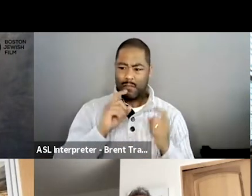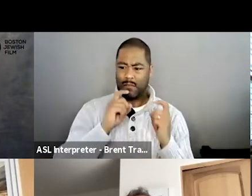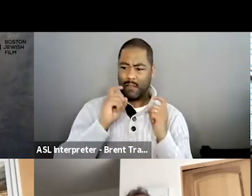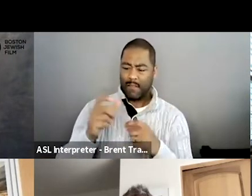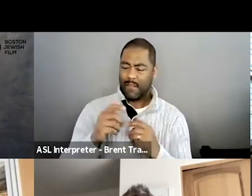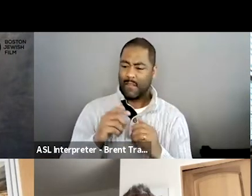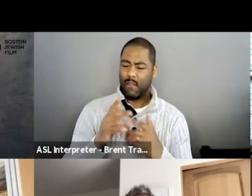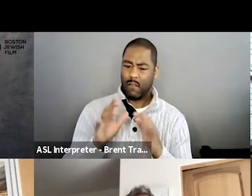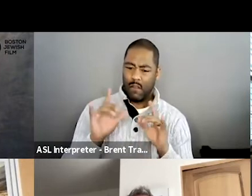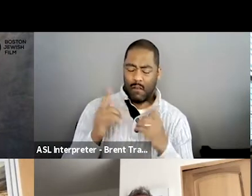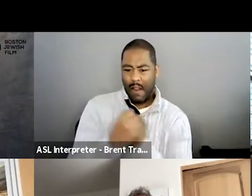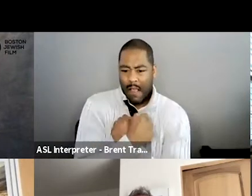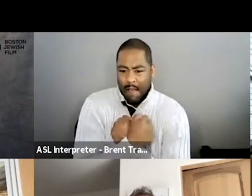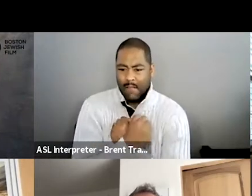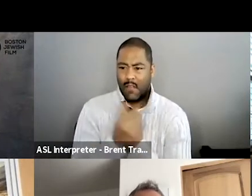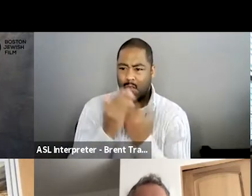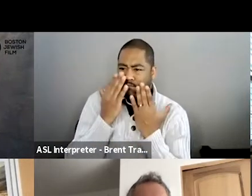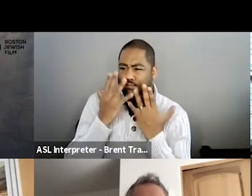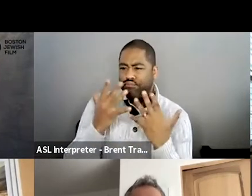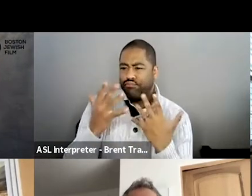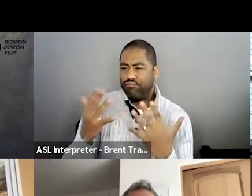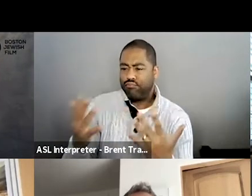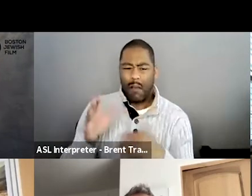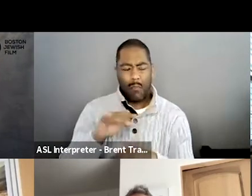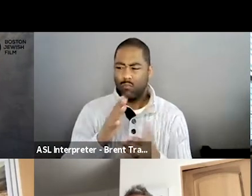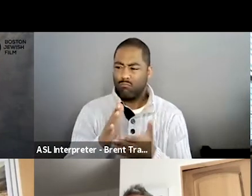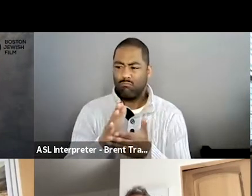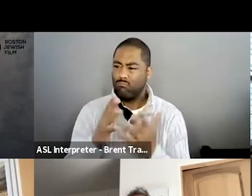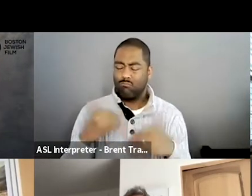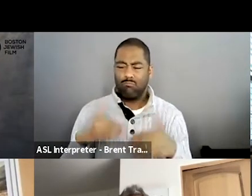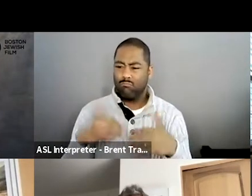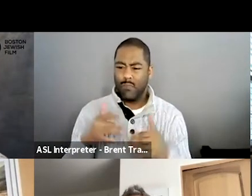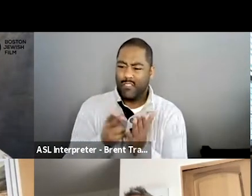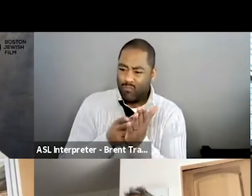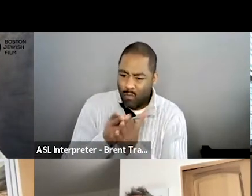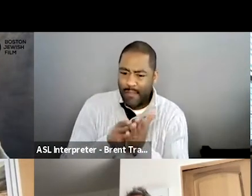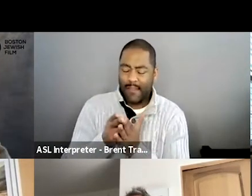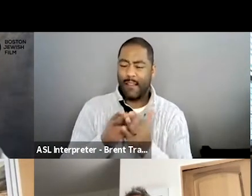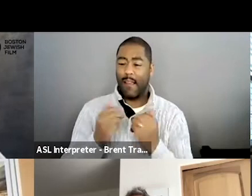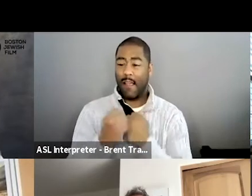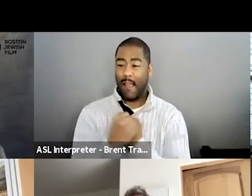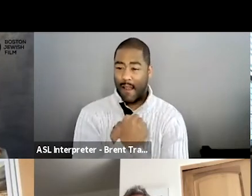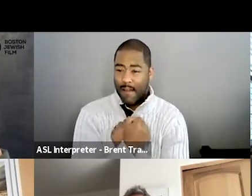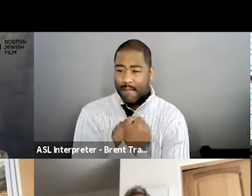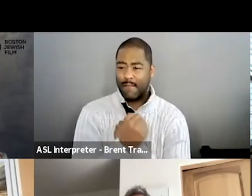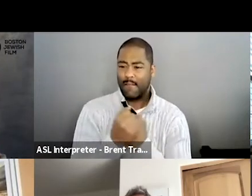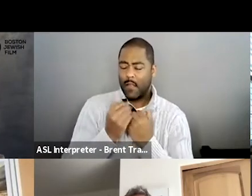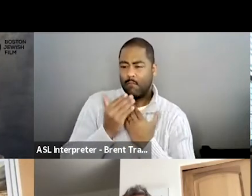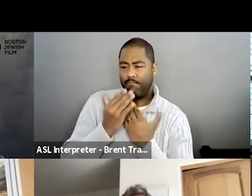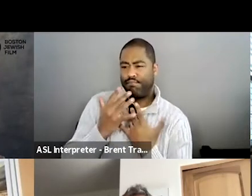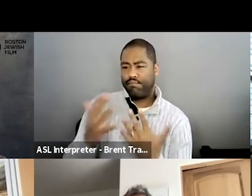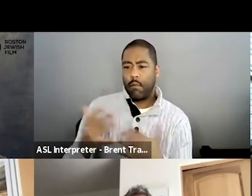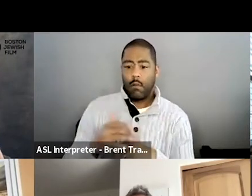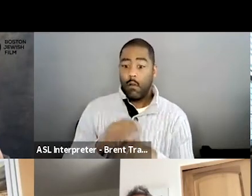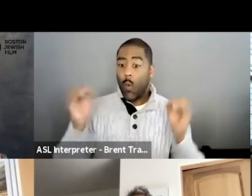the most pure form of love that I really have ever seen. I mean, it's a very genuine, pure, um, form of love and, and without